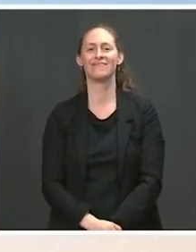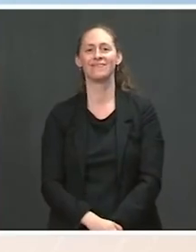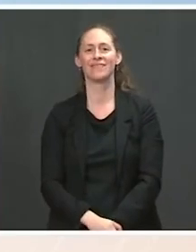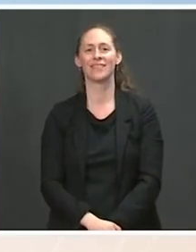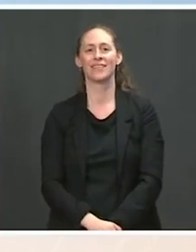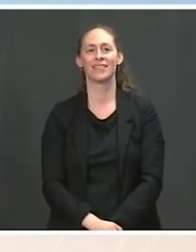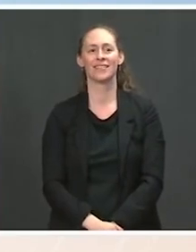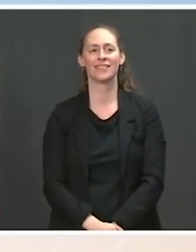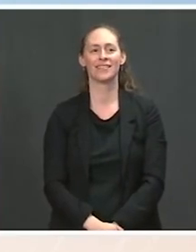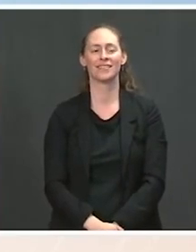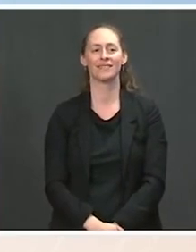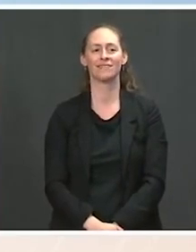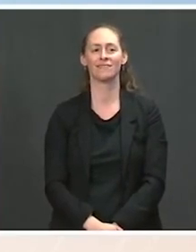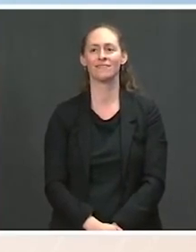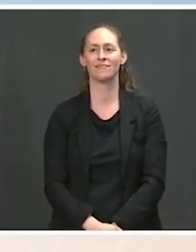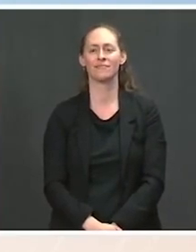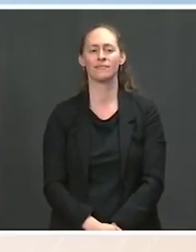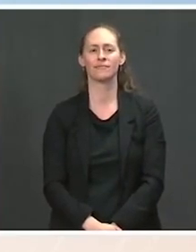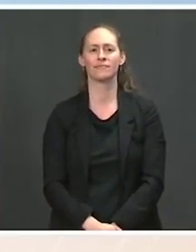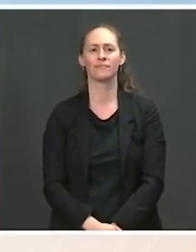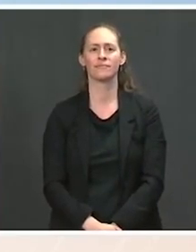Happy National Park Week. National Park Week.